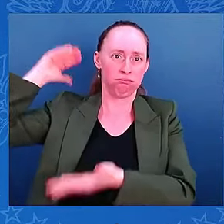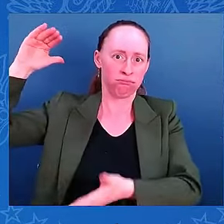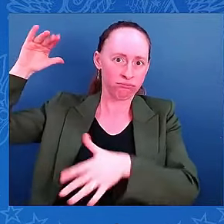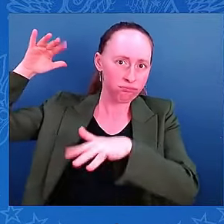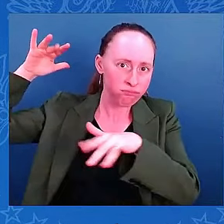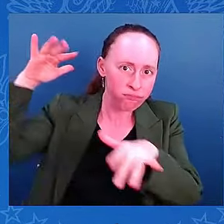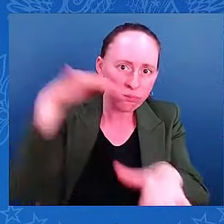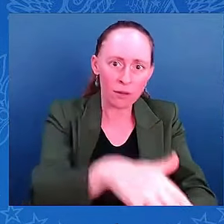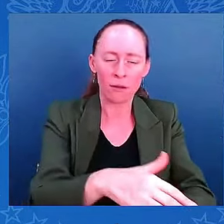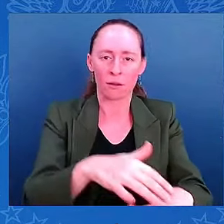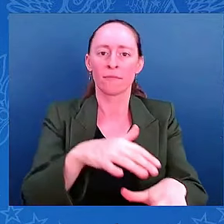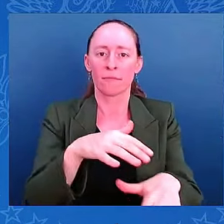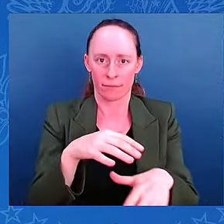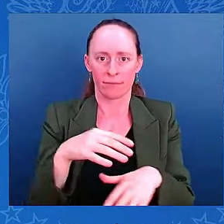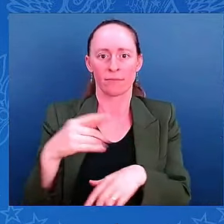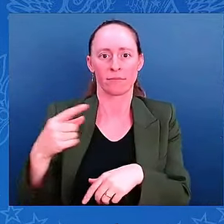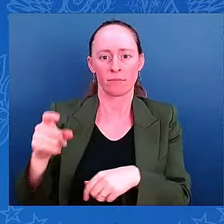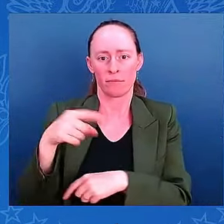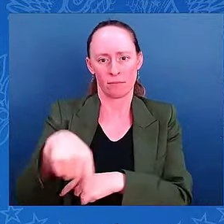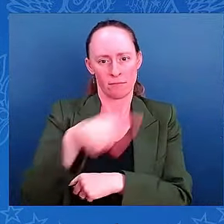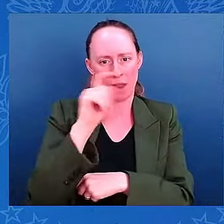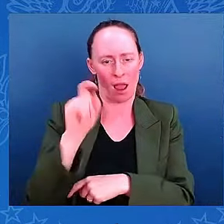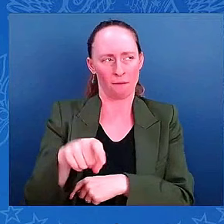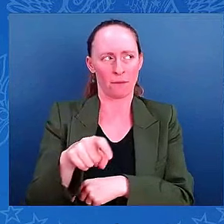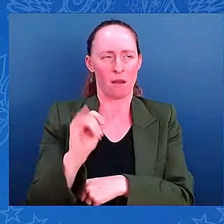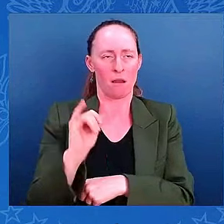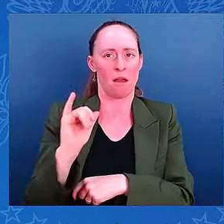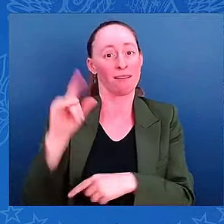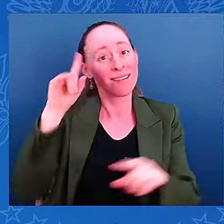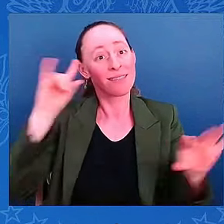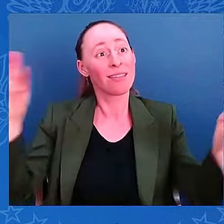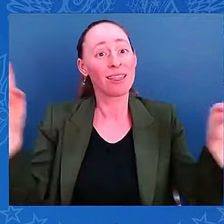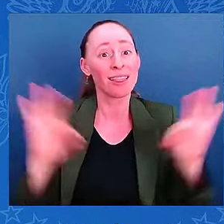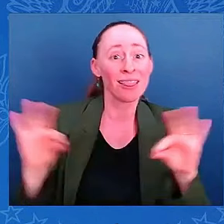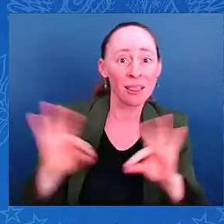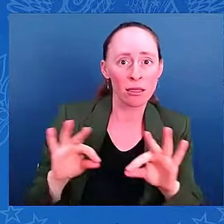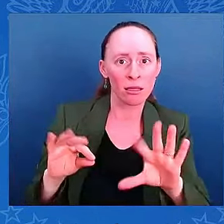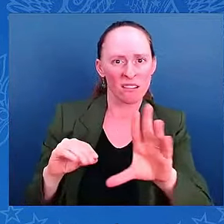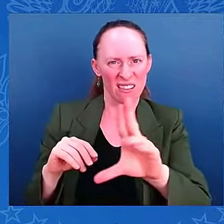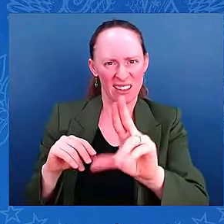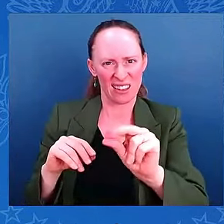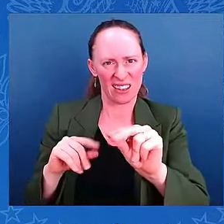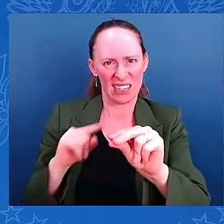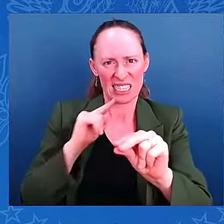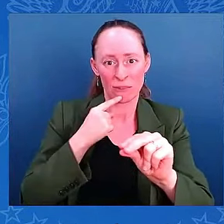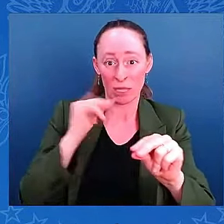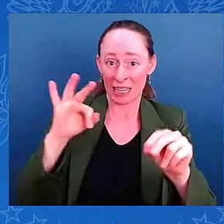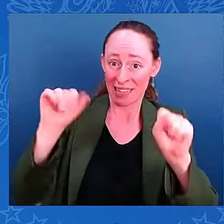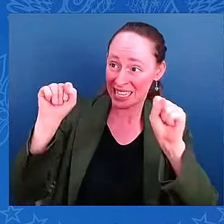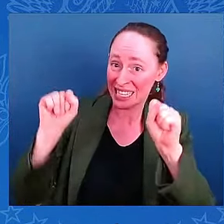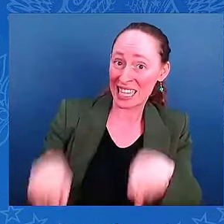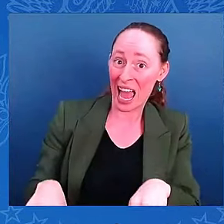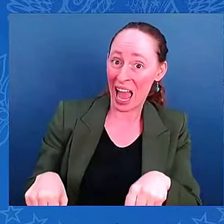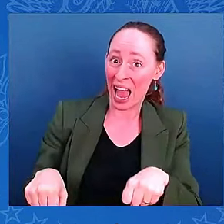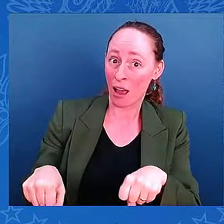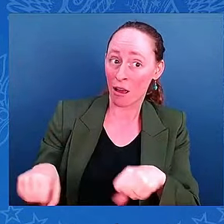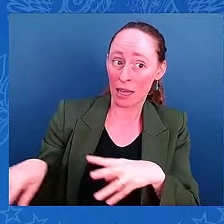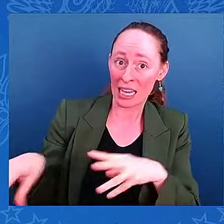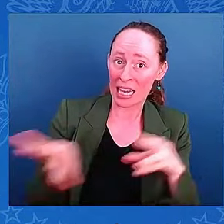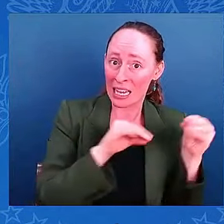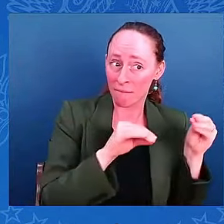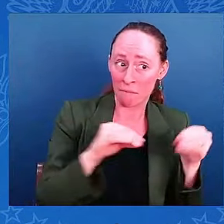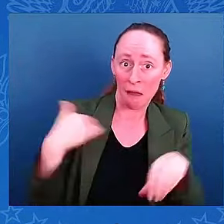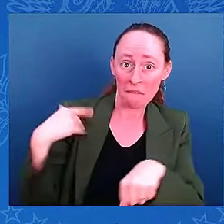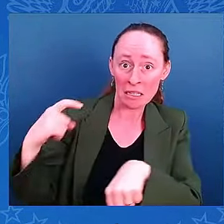seriously. They need to move if they still have time to move out of harm's way. And we are prepared to support Florida